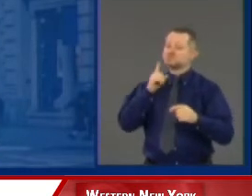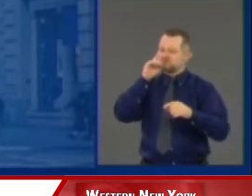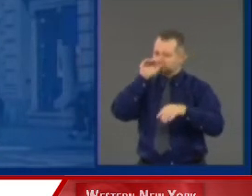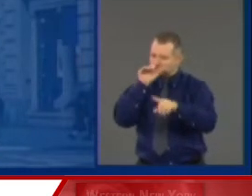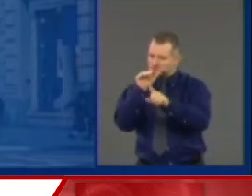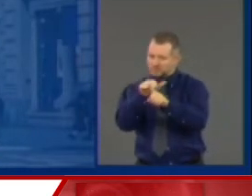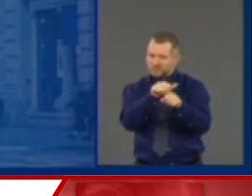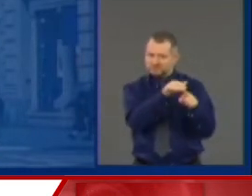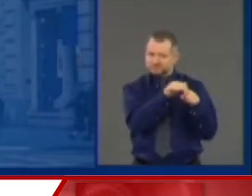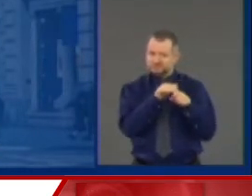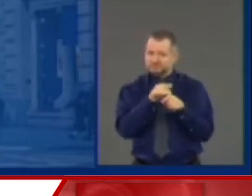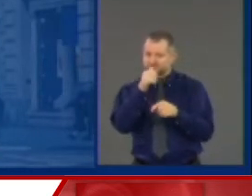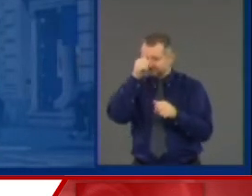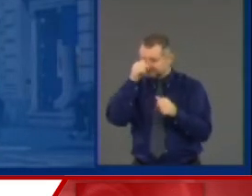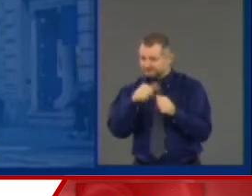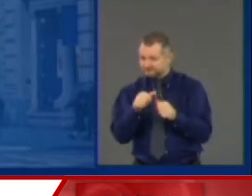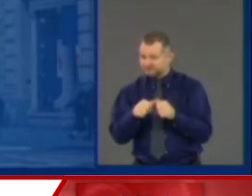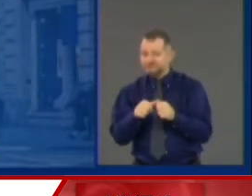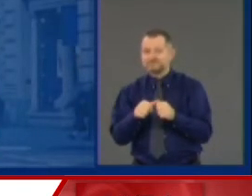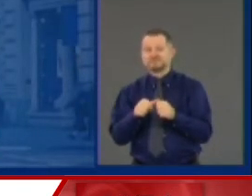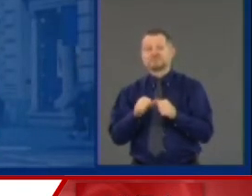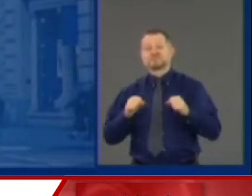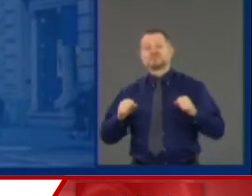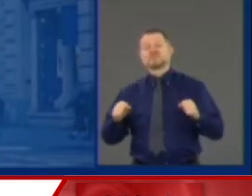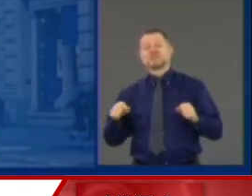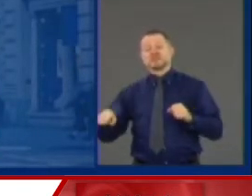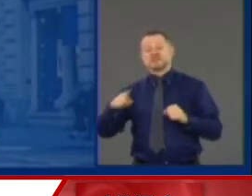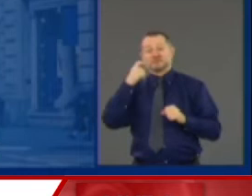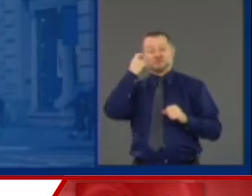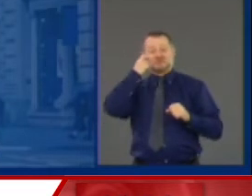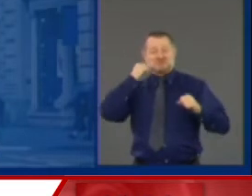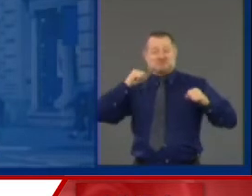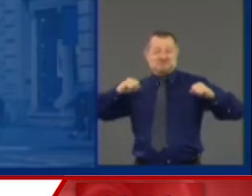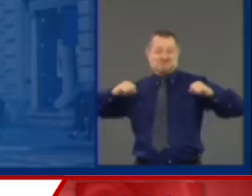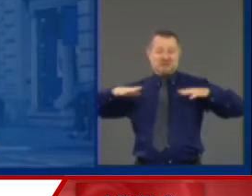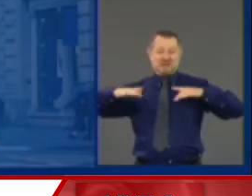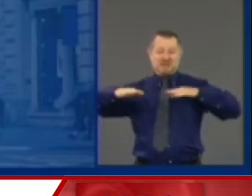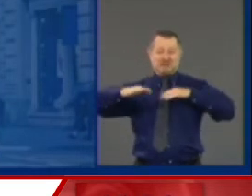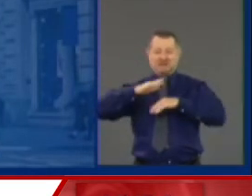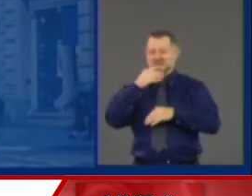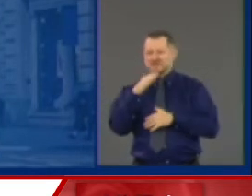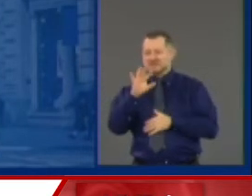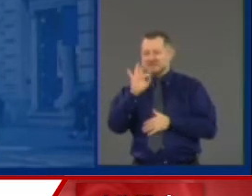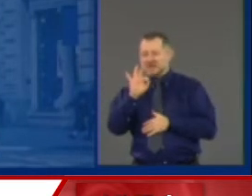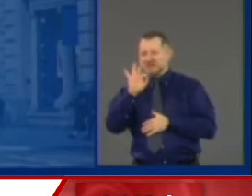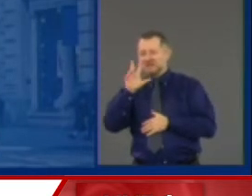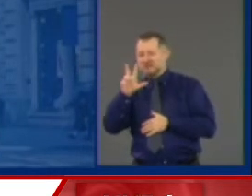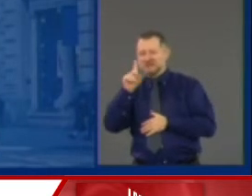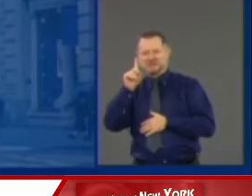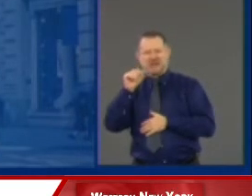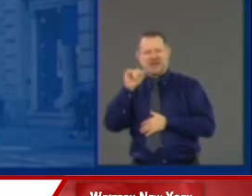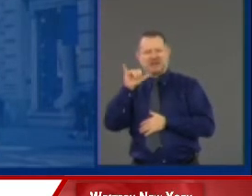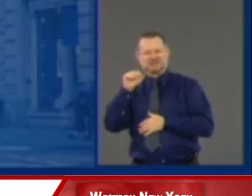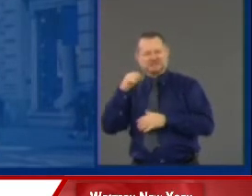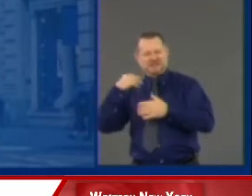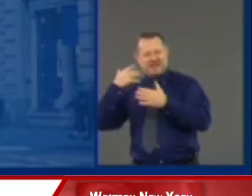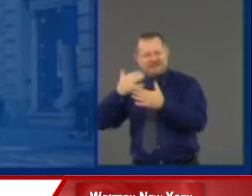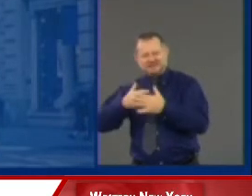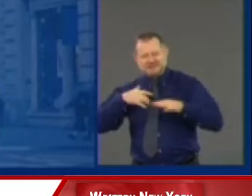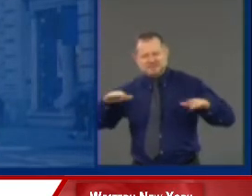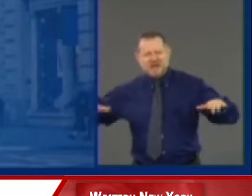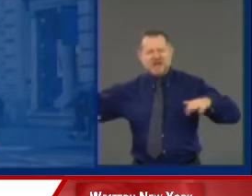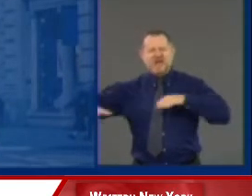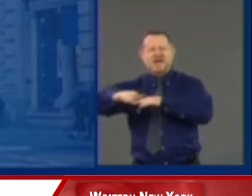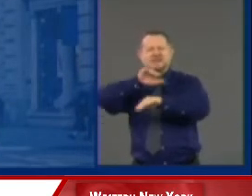issue, which is we just spent 93 days. Limiting behavior,